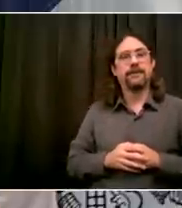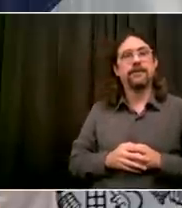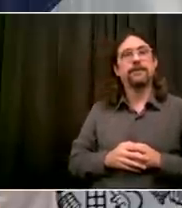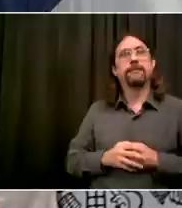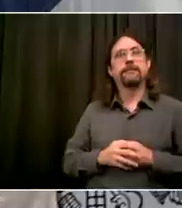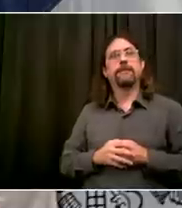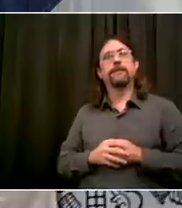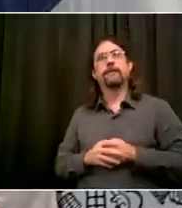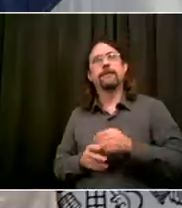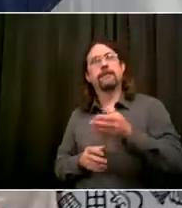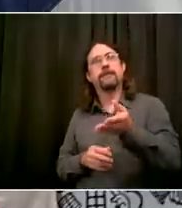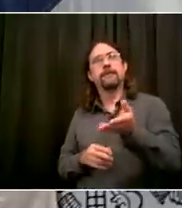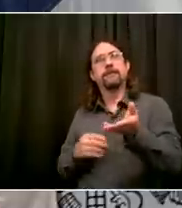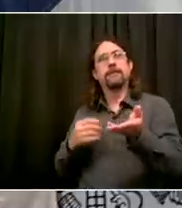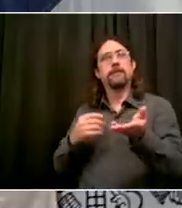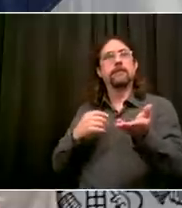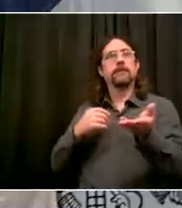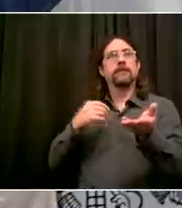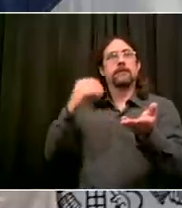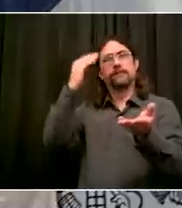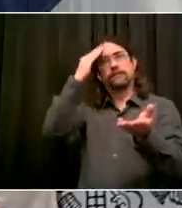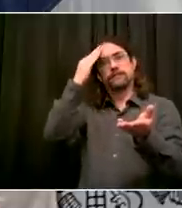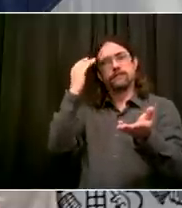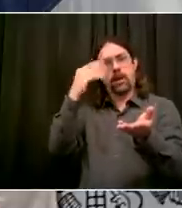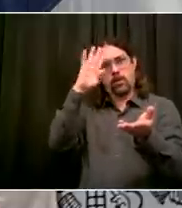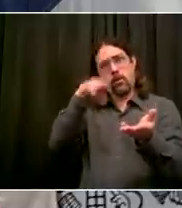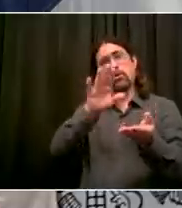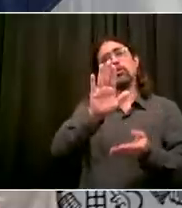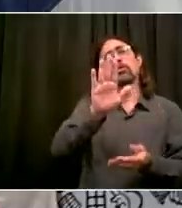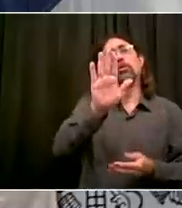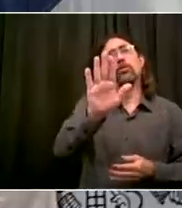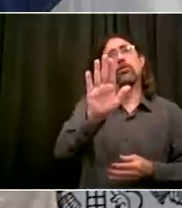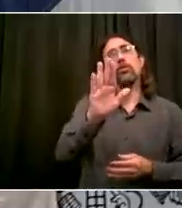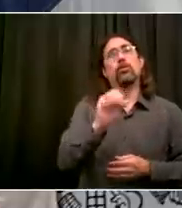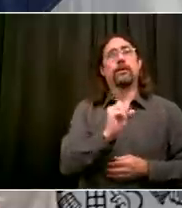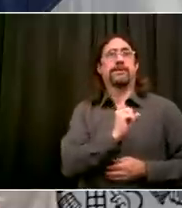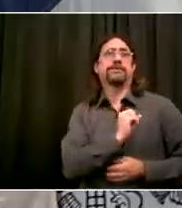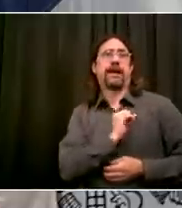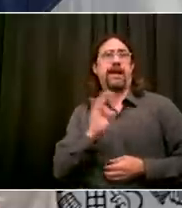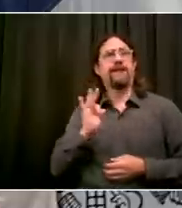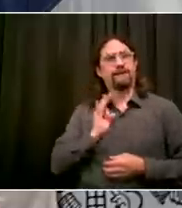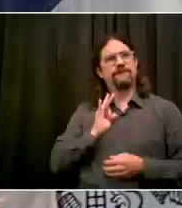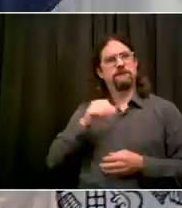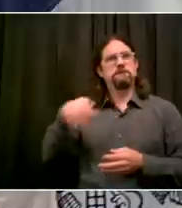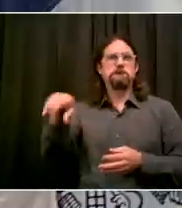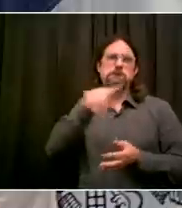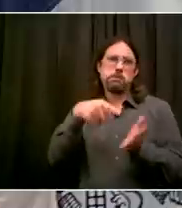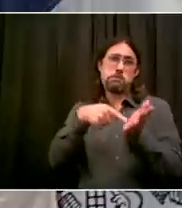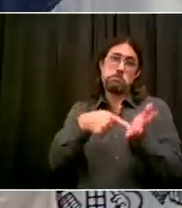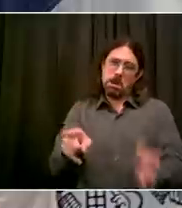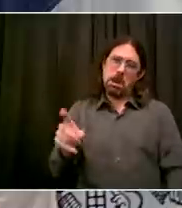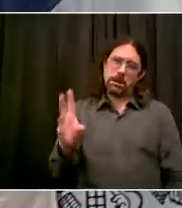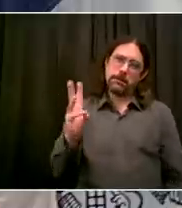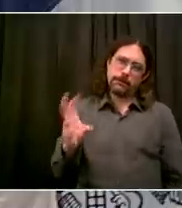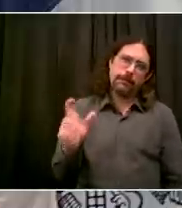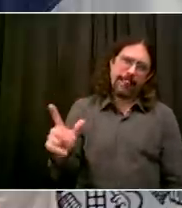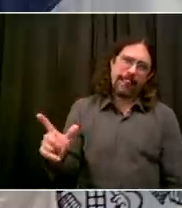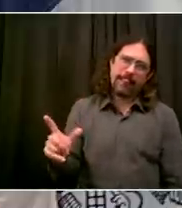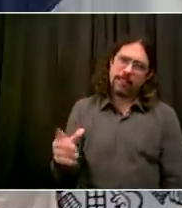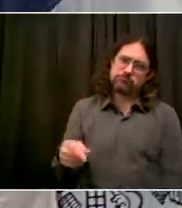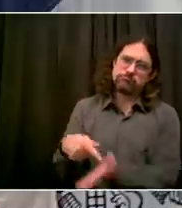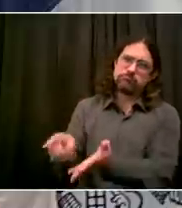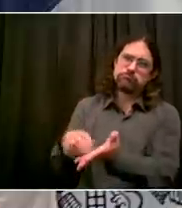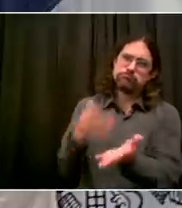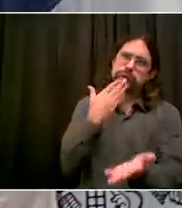These raises are usually awarded at the end of the fiscal year, which just ended in June. Given the city's financial